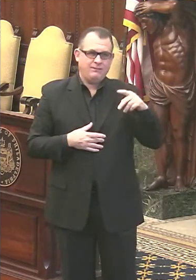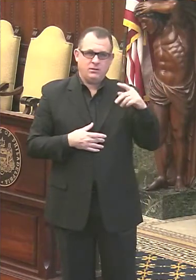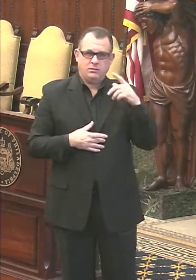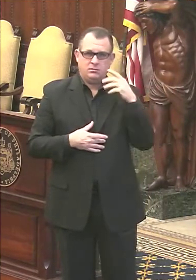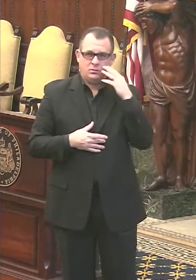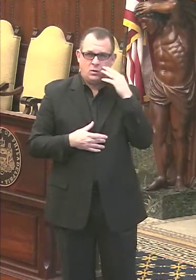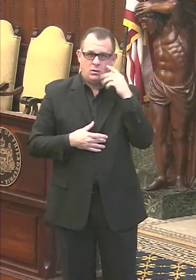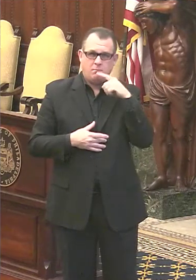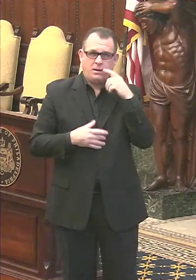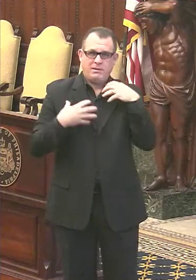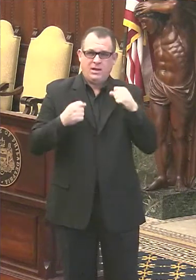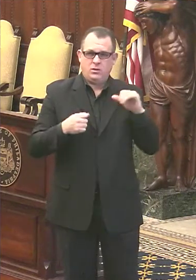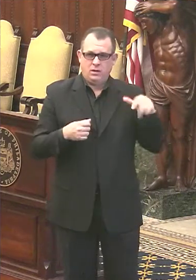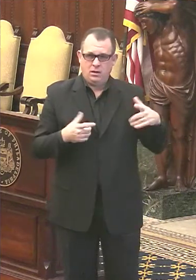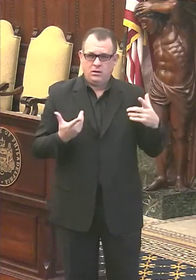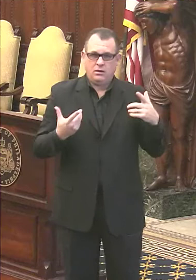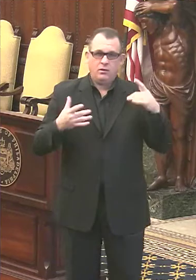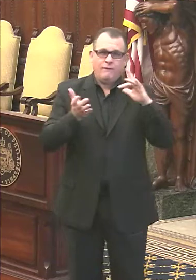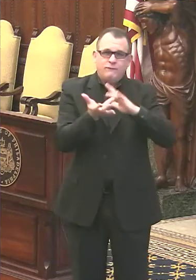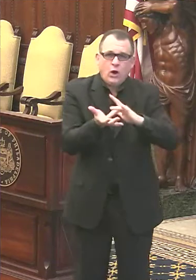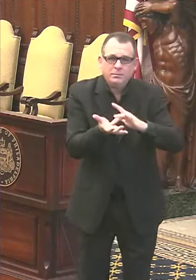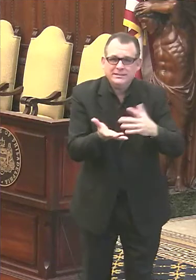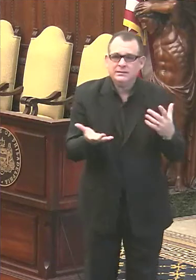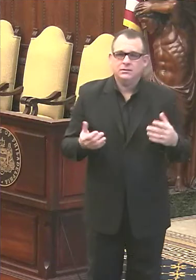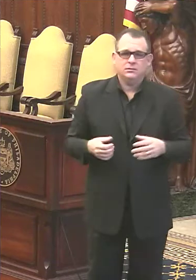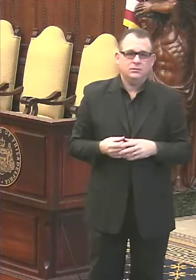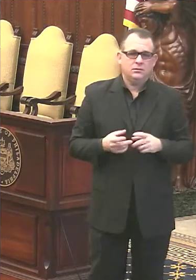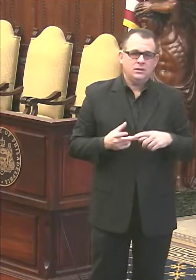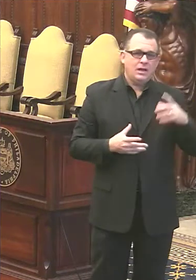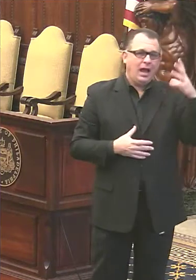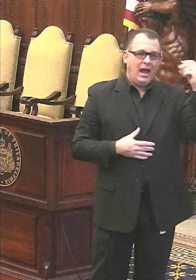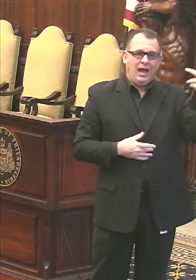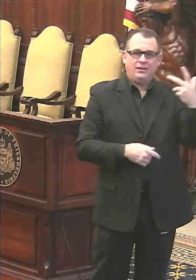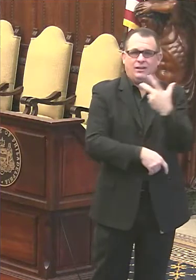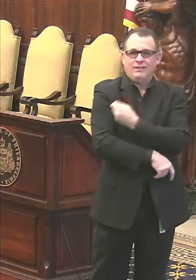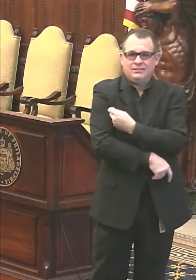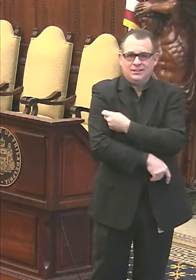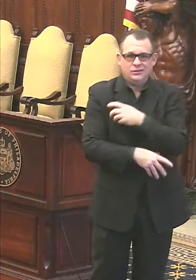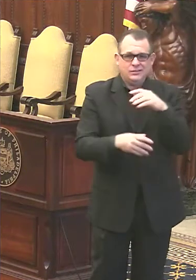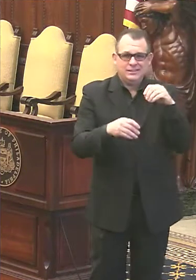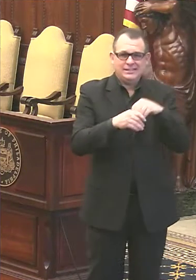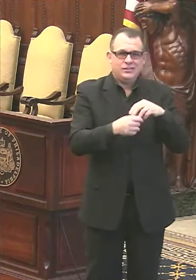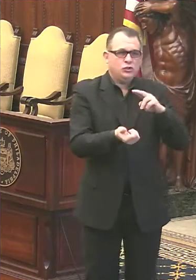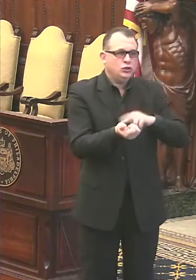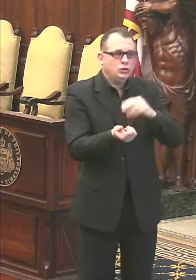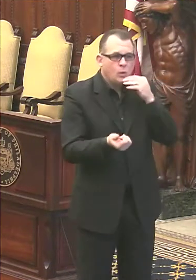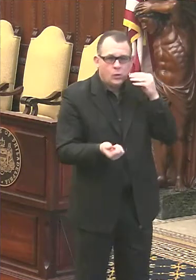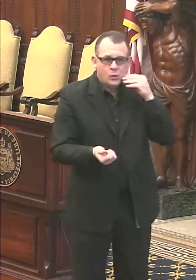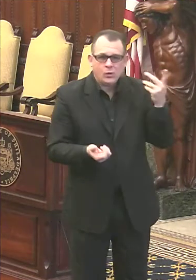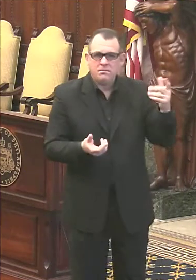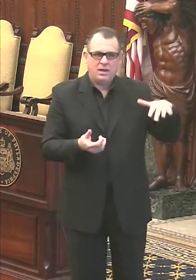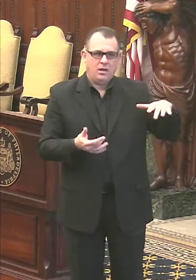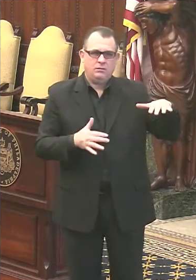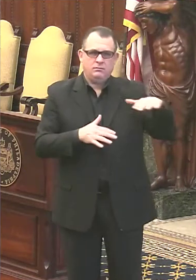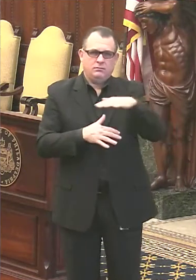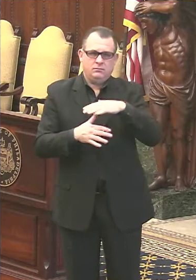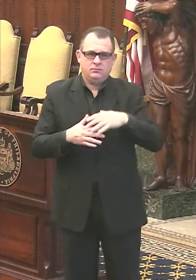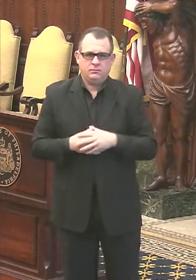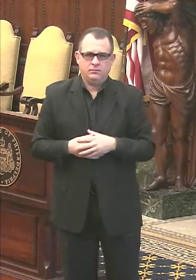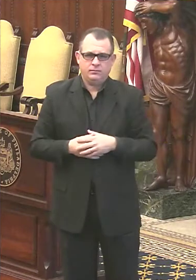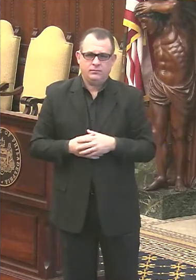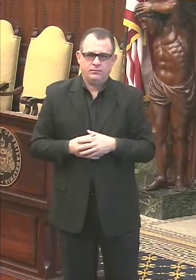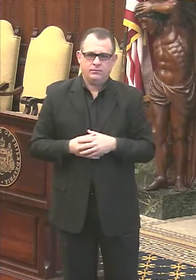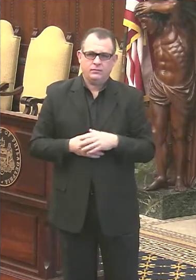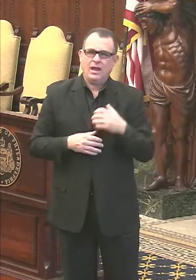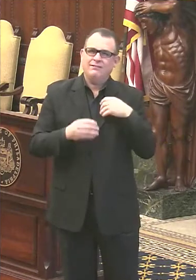pharmacies, and on-site vaccination in congregate settings, and some mass vaccination clinics. But there's more detail we